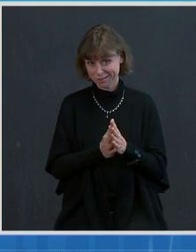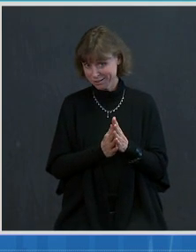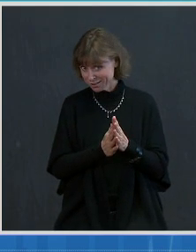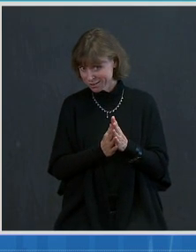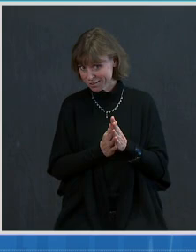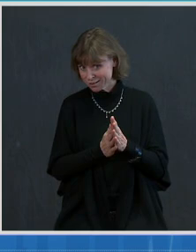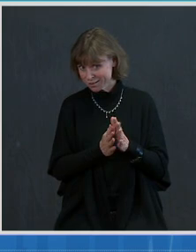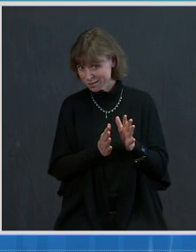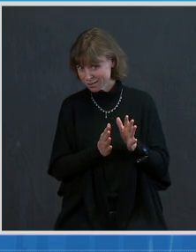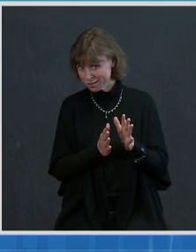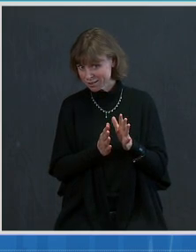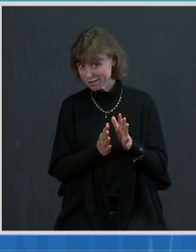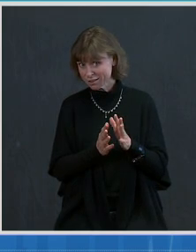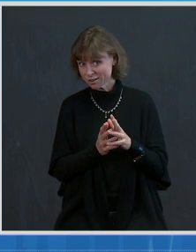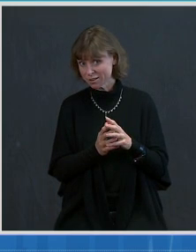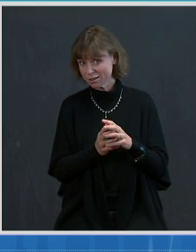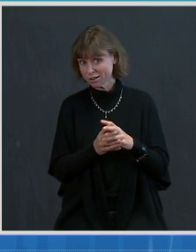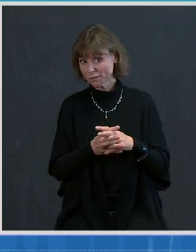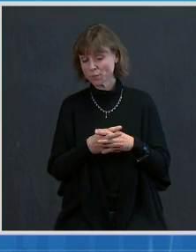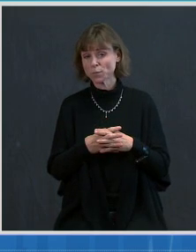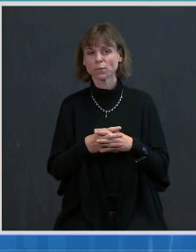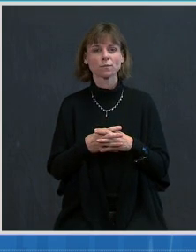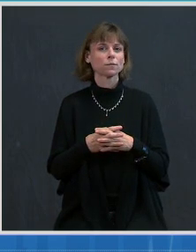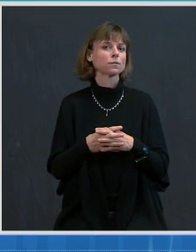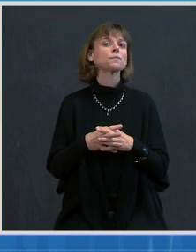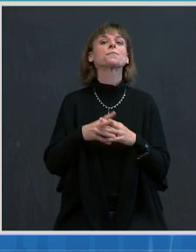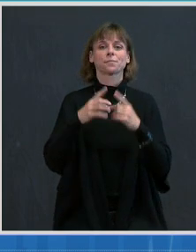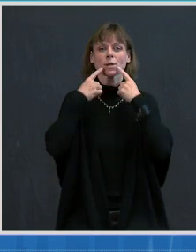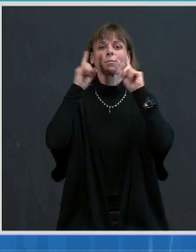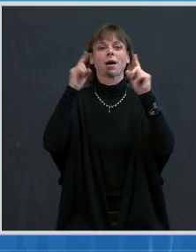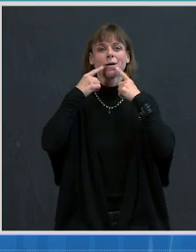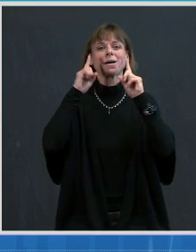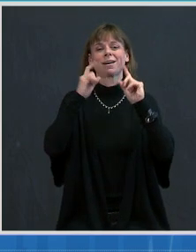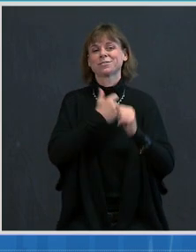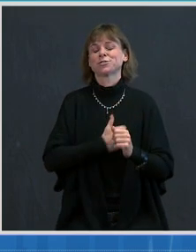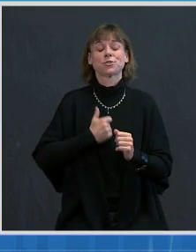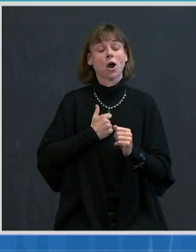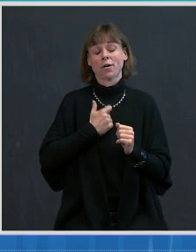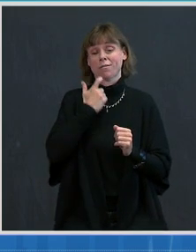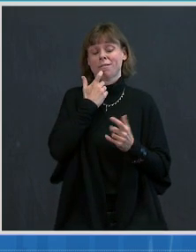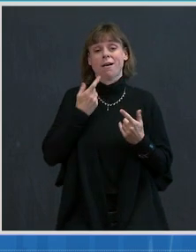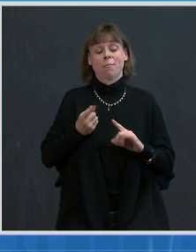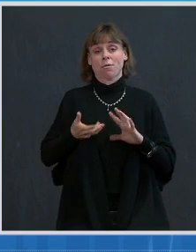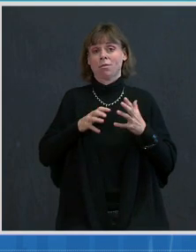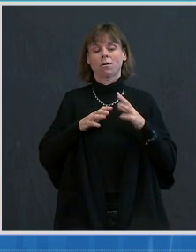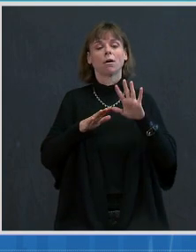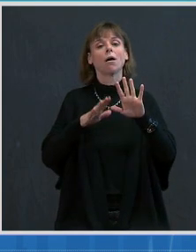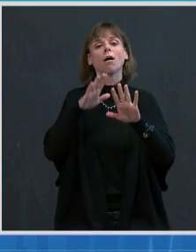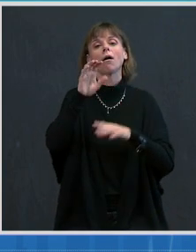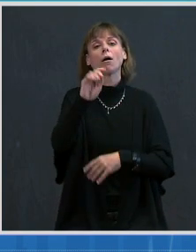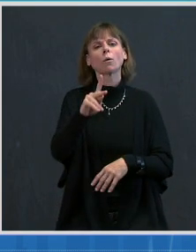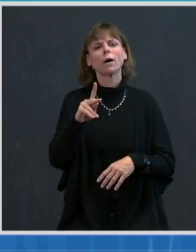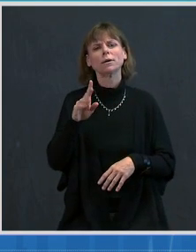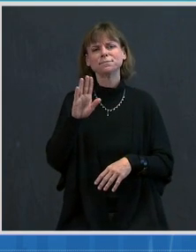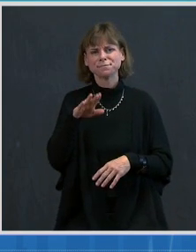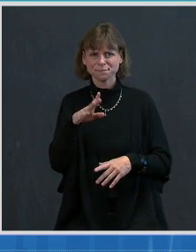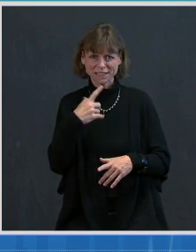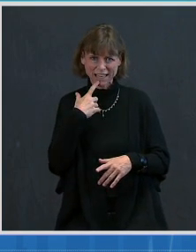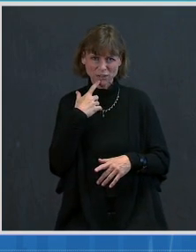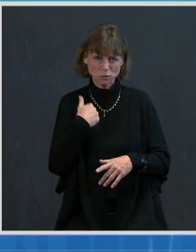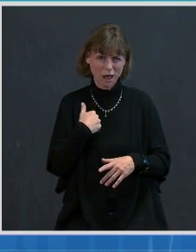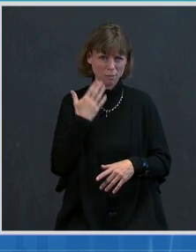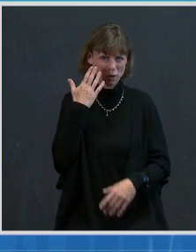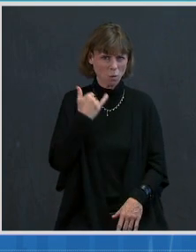Kevin, do you have? Hi, thanks, all of Kira, you're there. Great. The There we go. Sorry about that earlier. Can you tell me why you decided